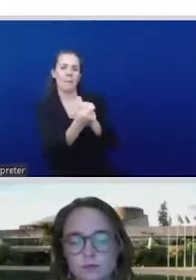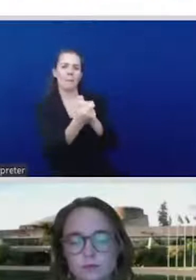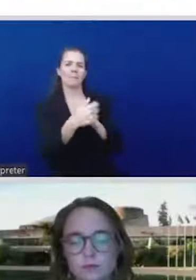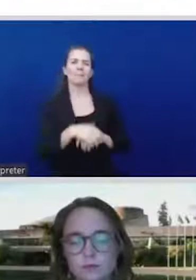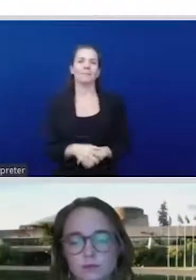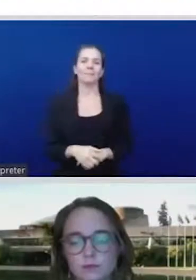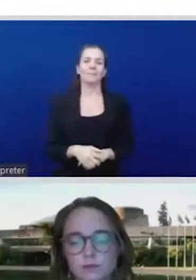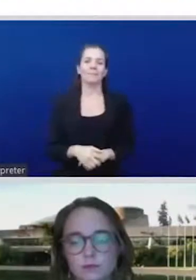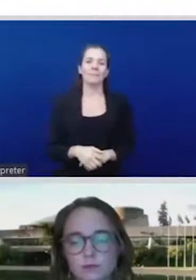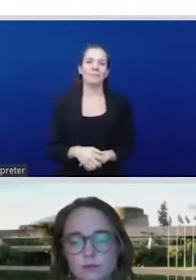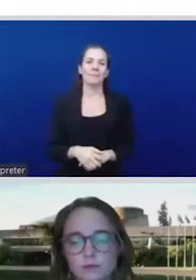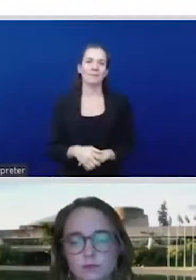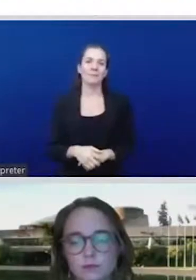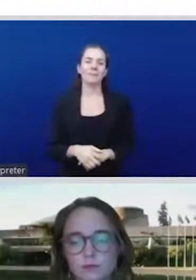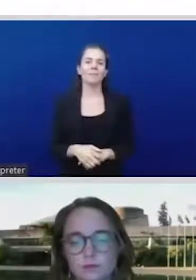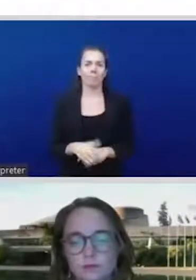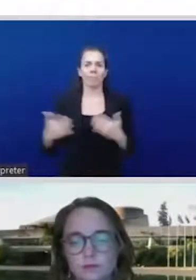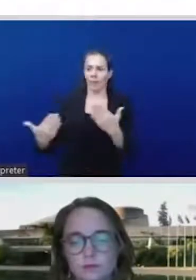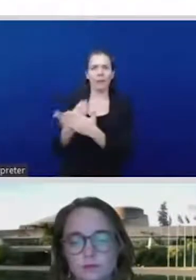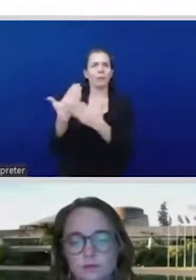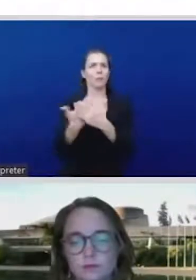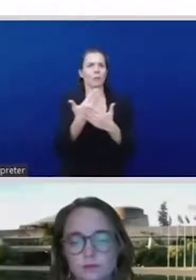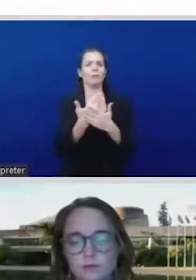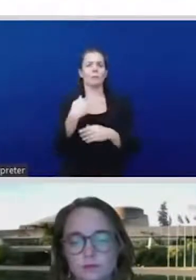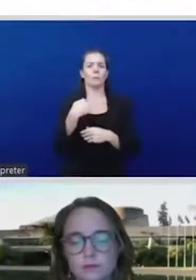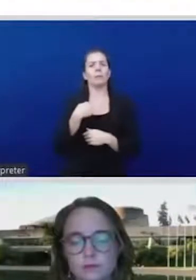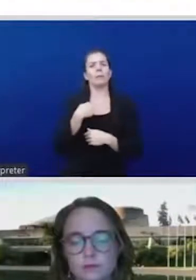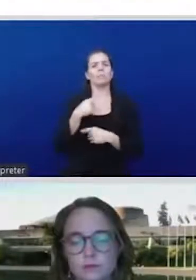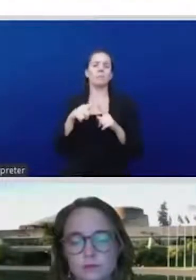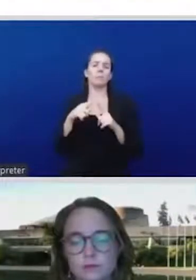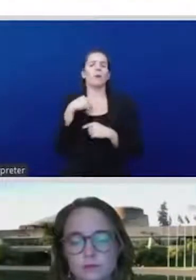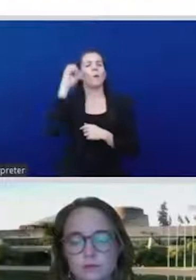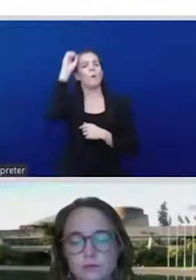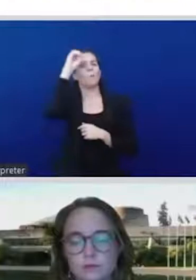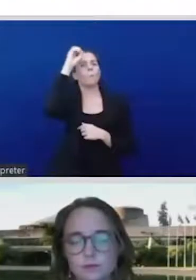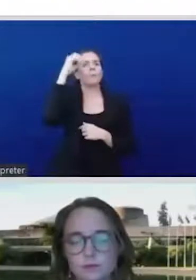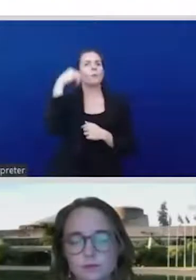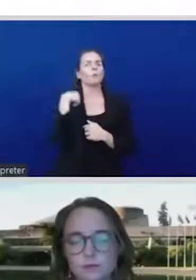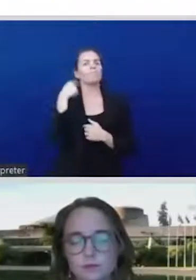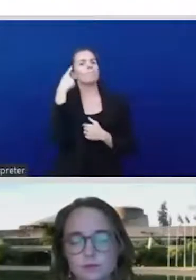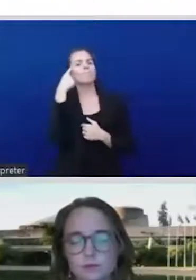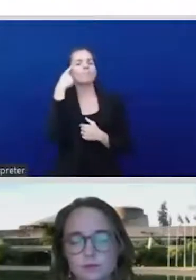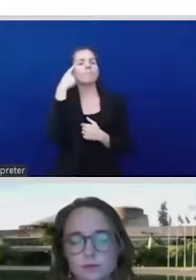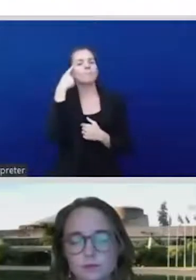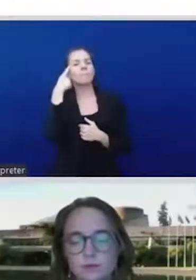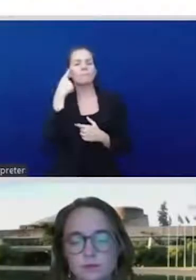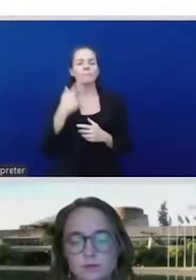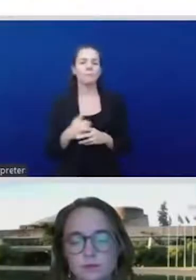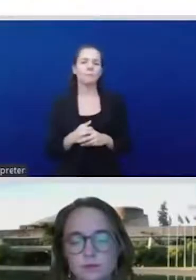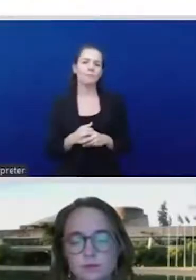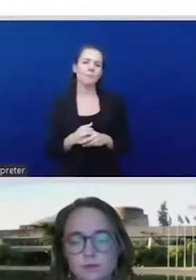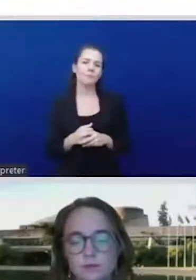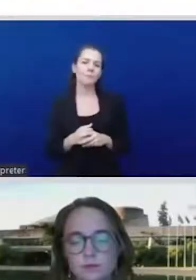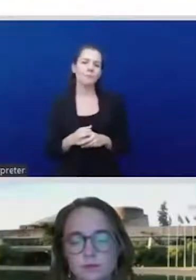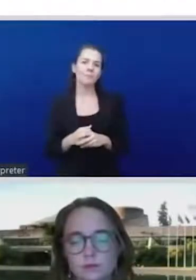is the rapidity with which government has had to take over much of the economy in many of